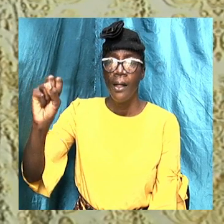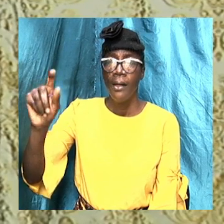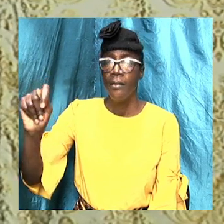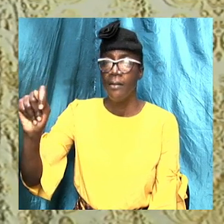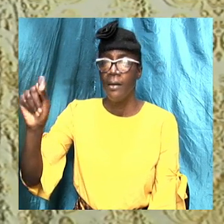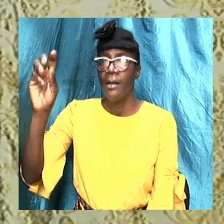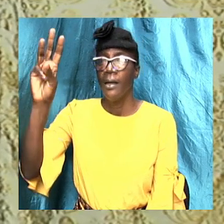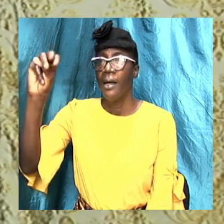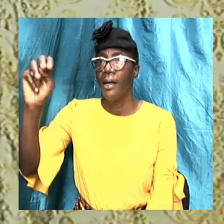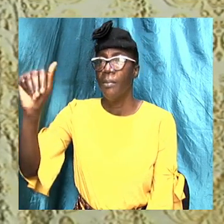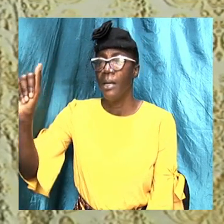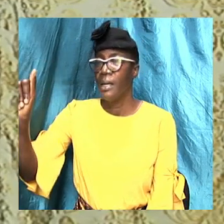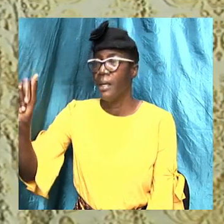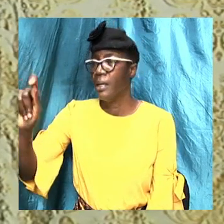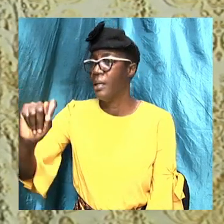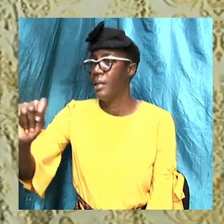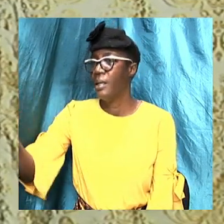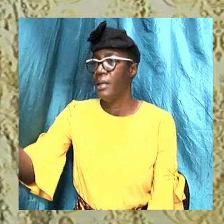19 and 20.